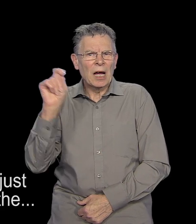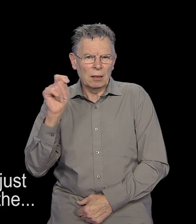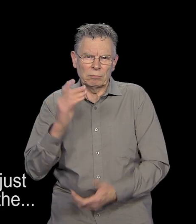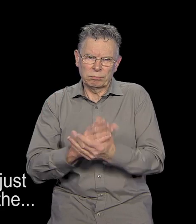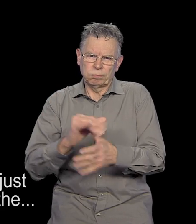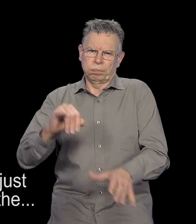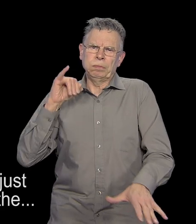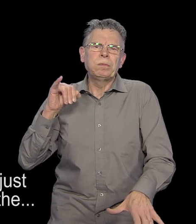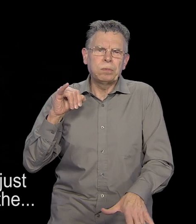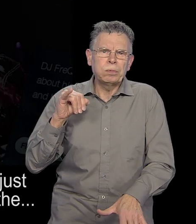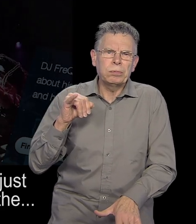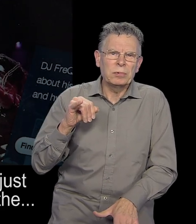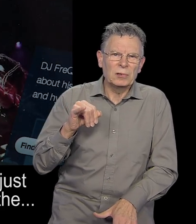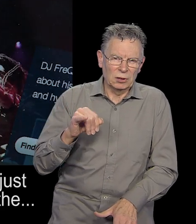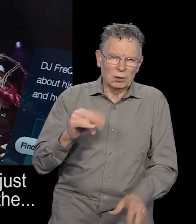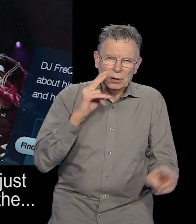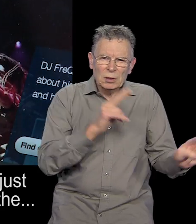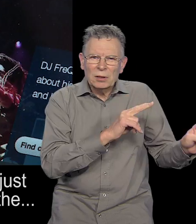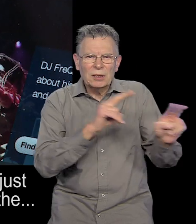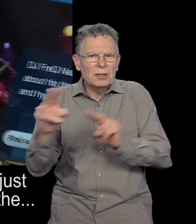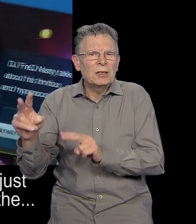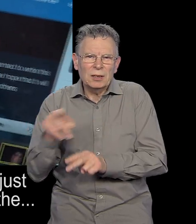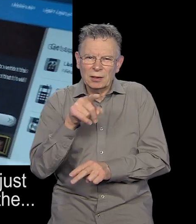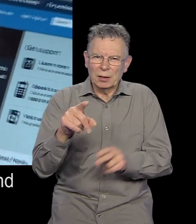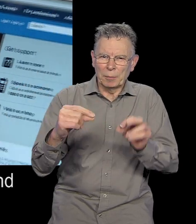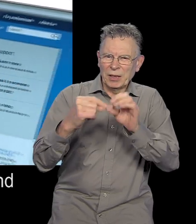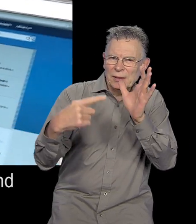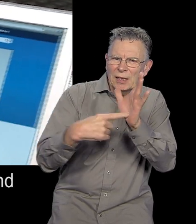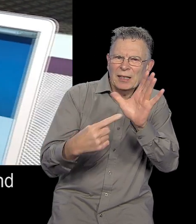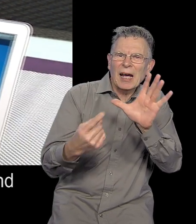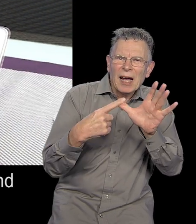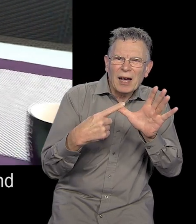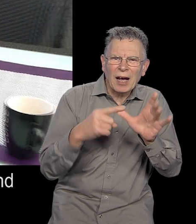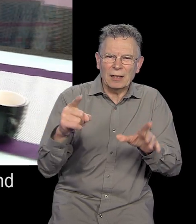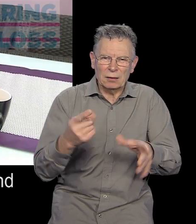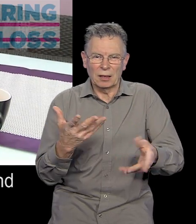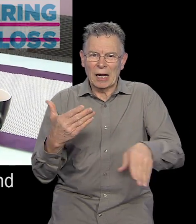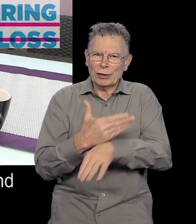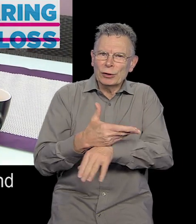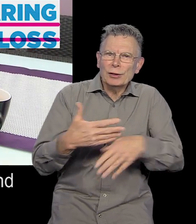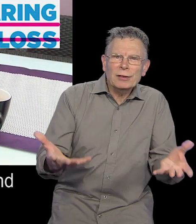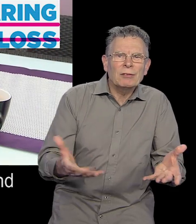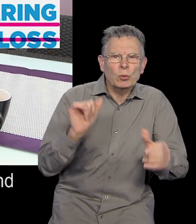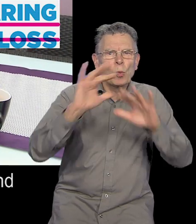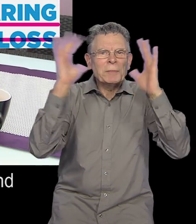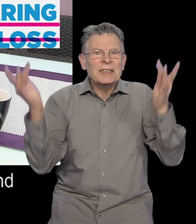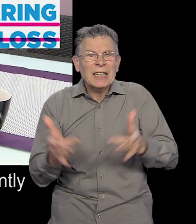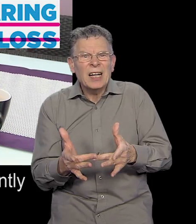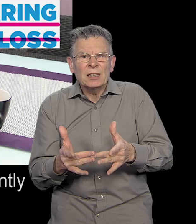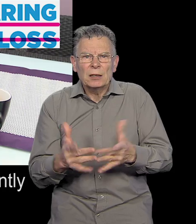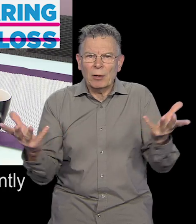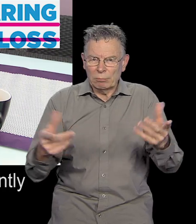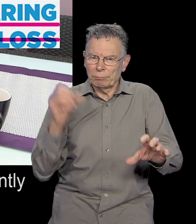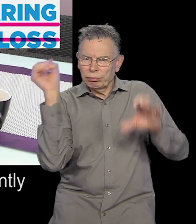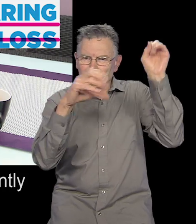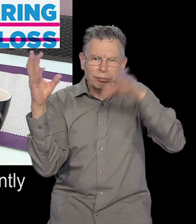Tinnitus is a serious issue. And just browsing through the posts on the British Tinnitus Association, and Action on Hearing Loss web